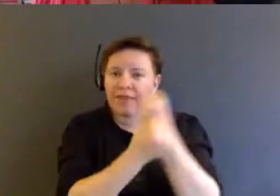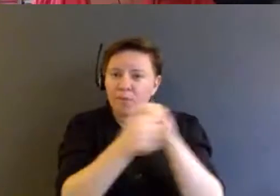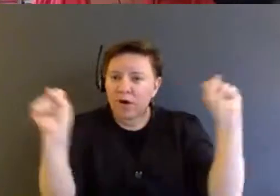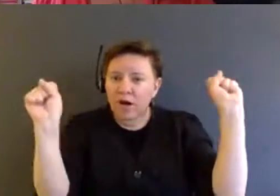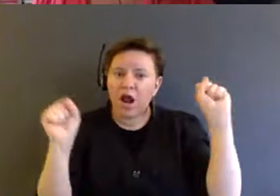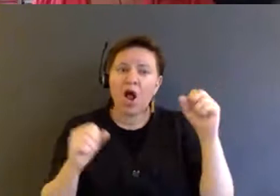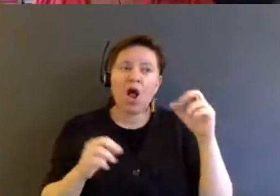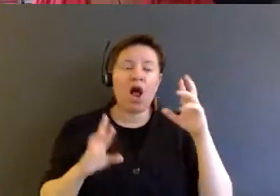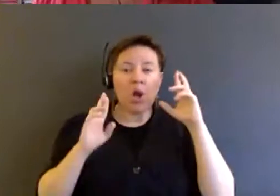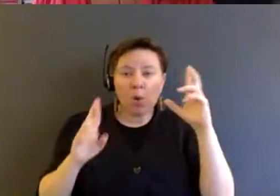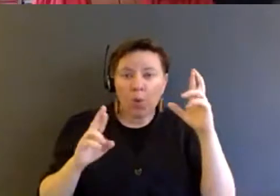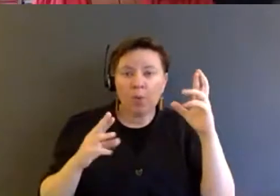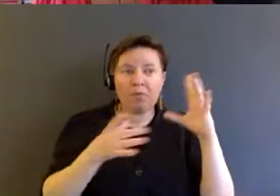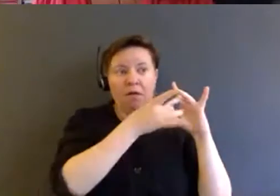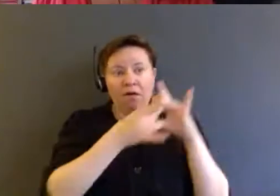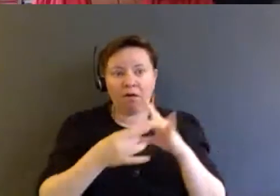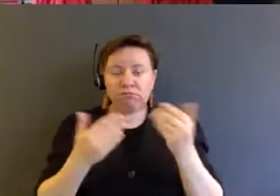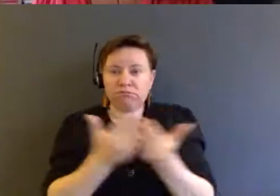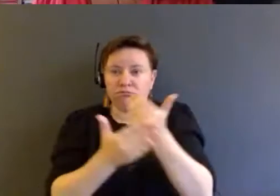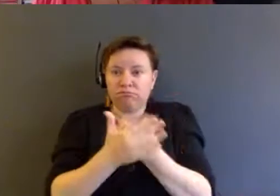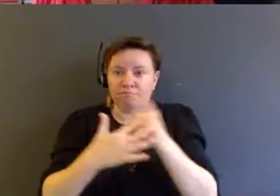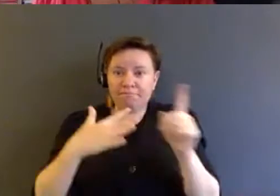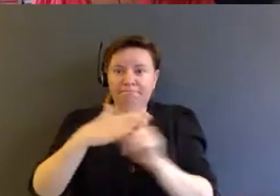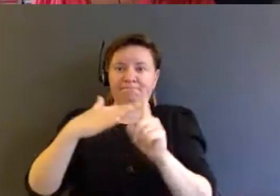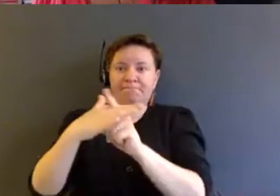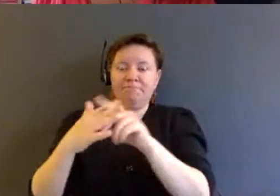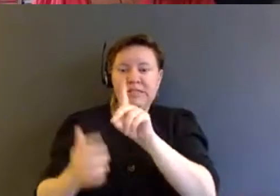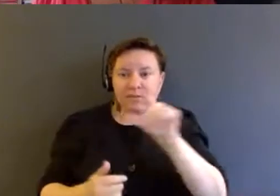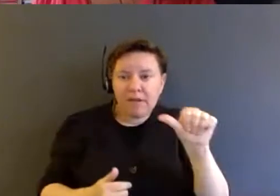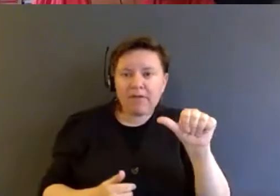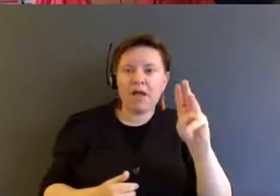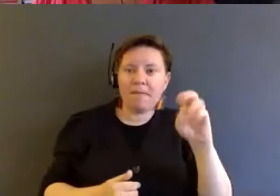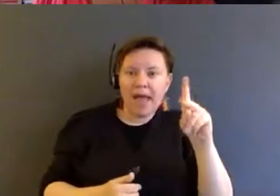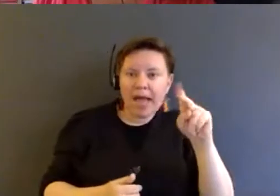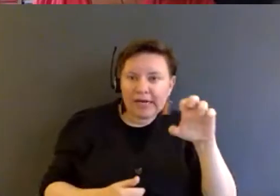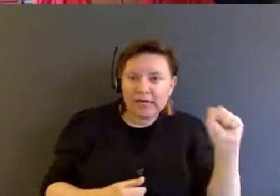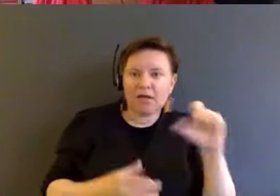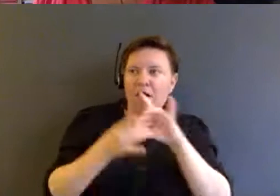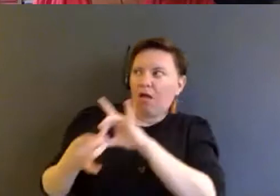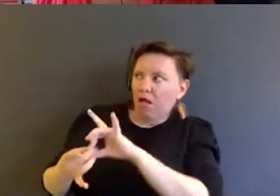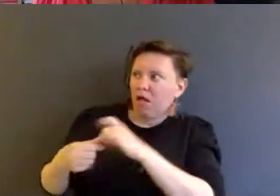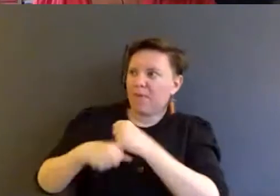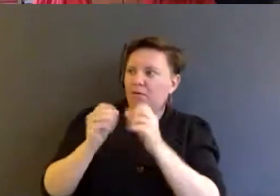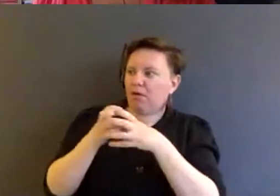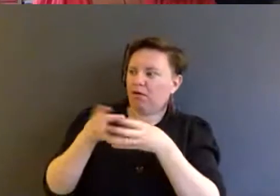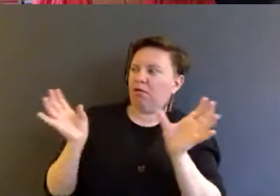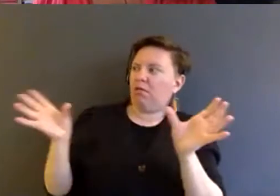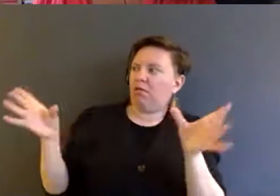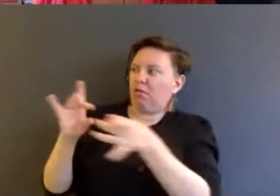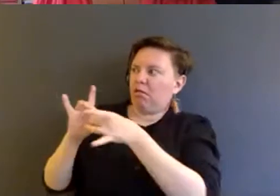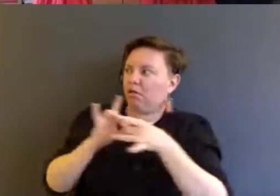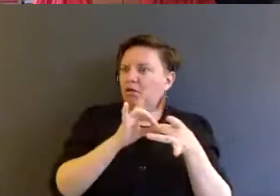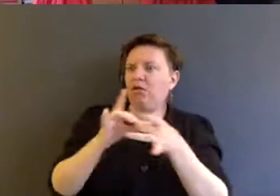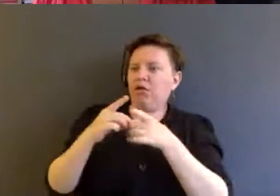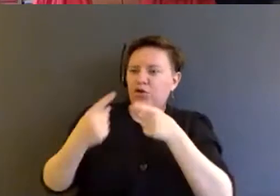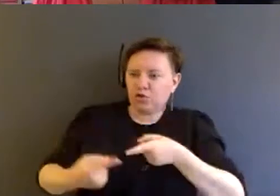disabled histories and knowledges like the ones I provide here will facilitate a greater coalitional struggle and more nuanced